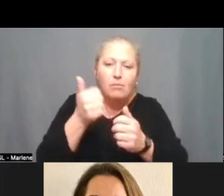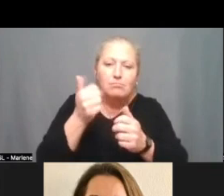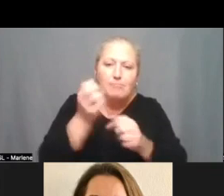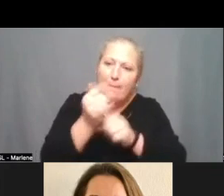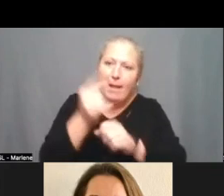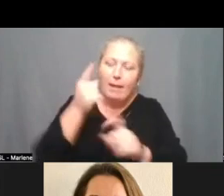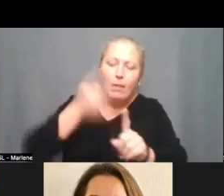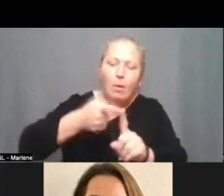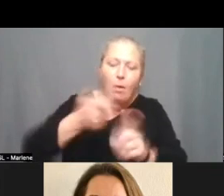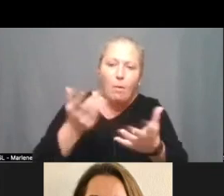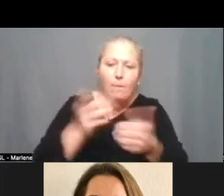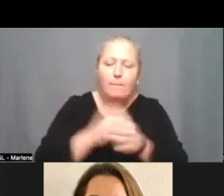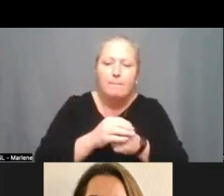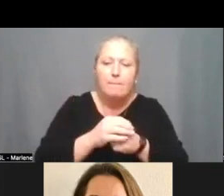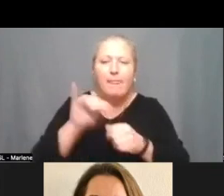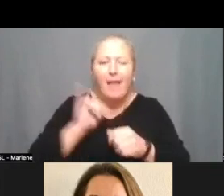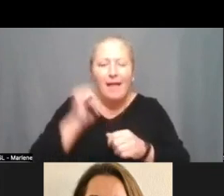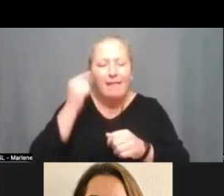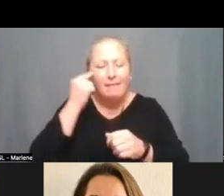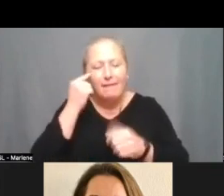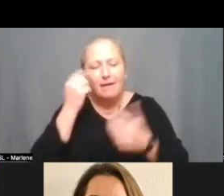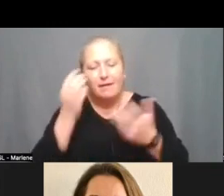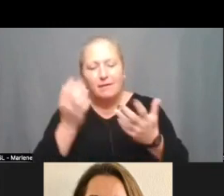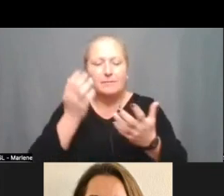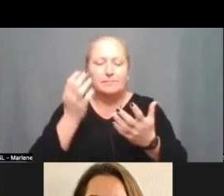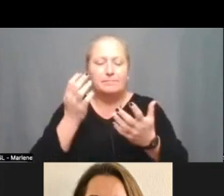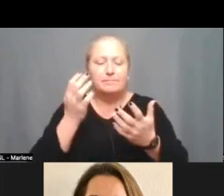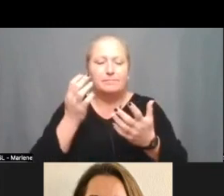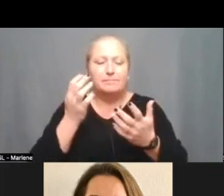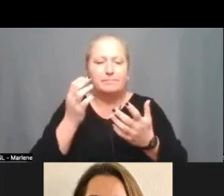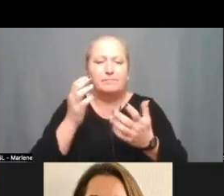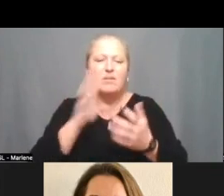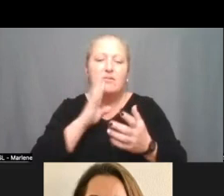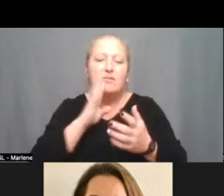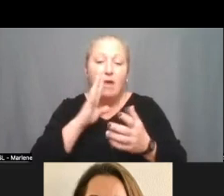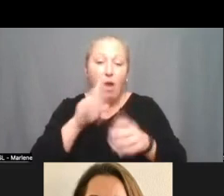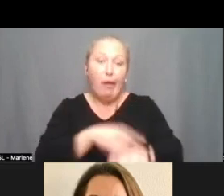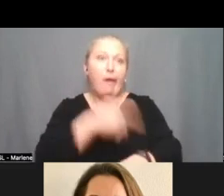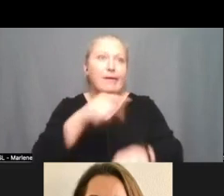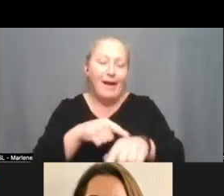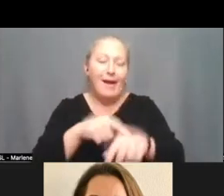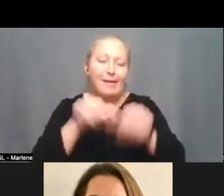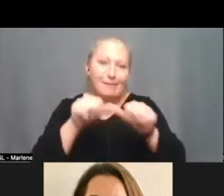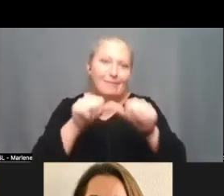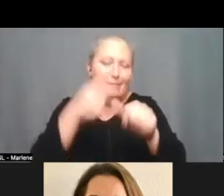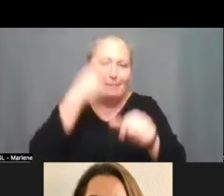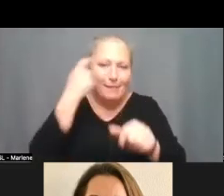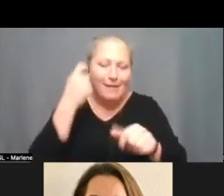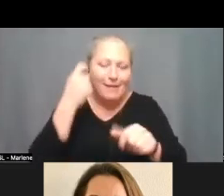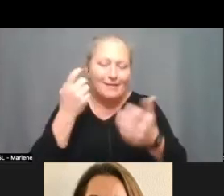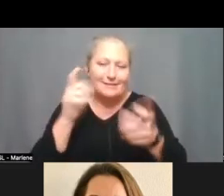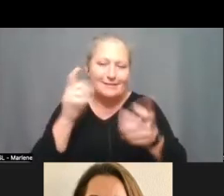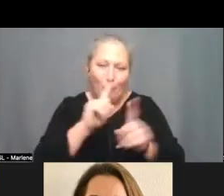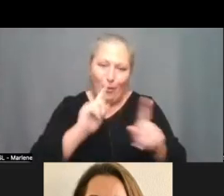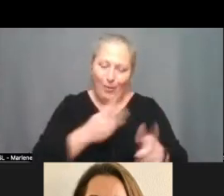um well i think there's uh uh you know i could talk a long time about this because this is you know where we live but